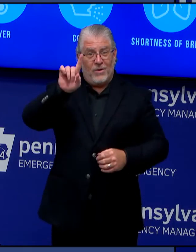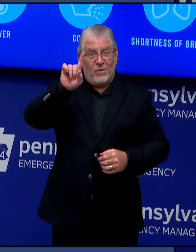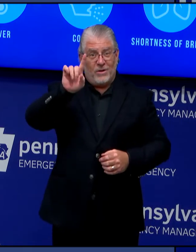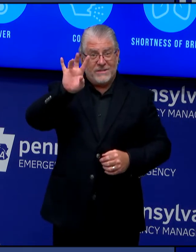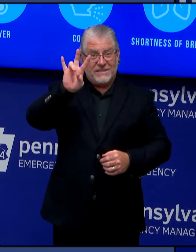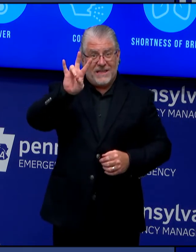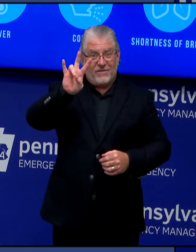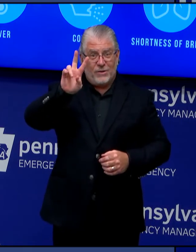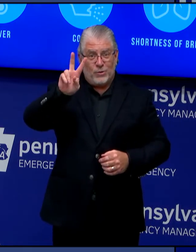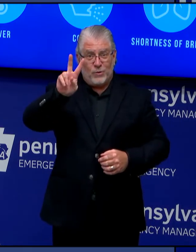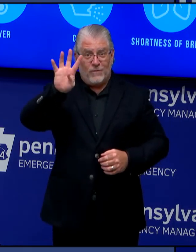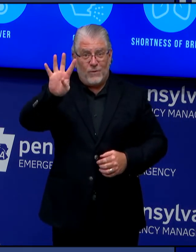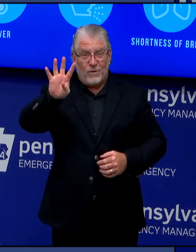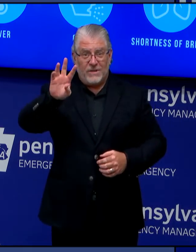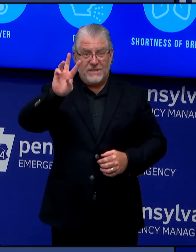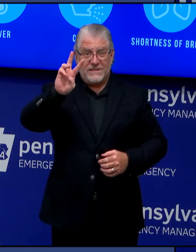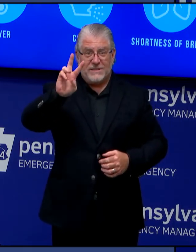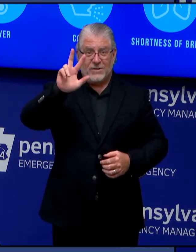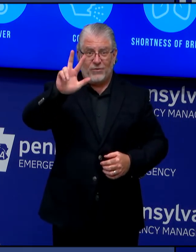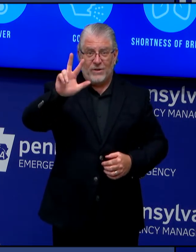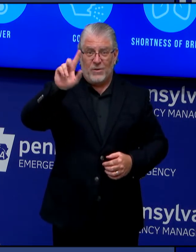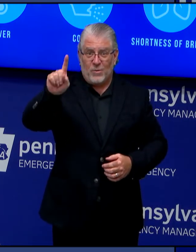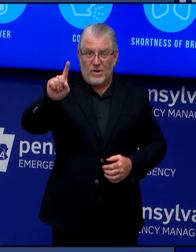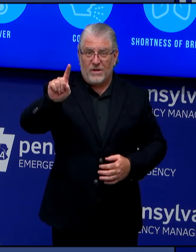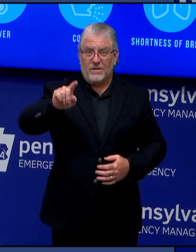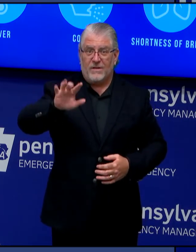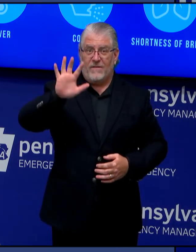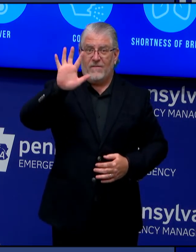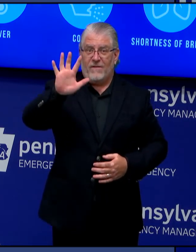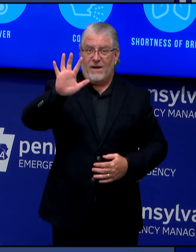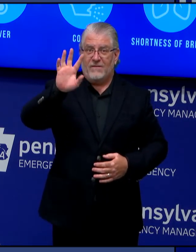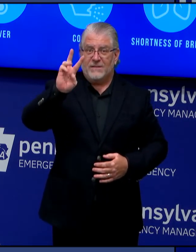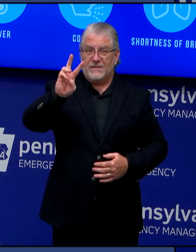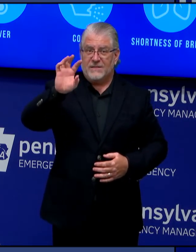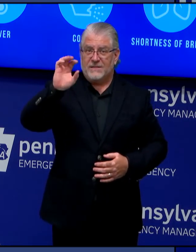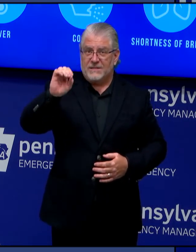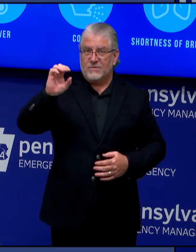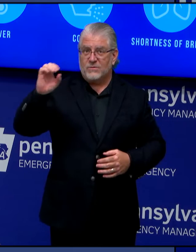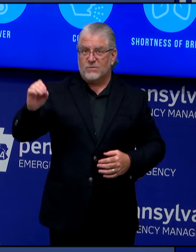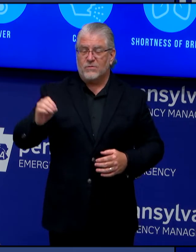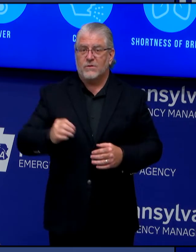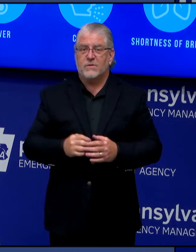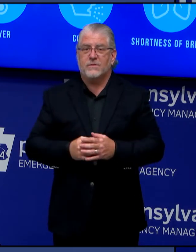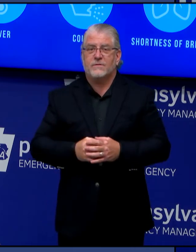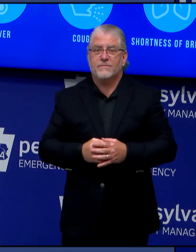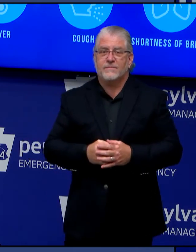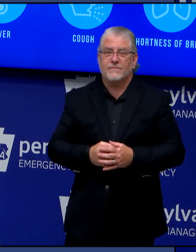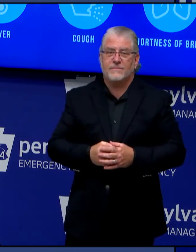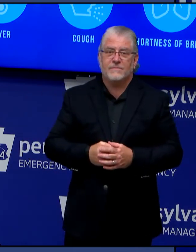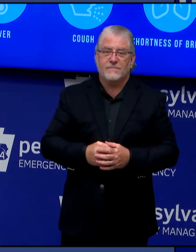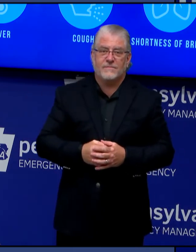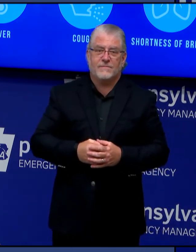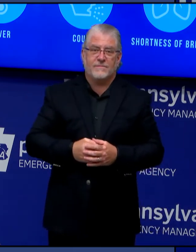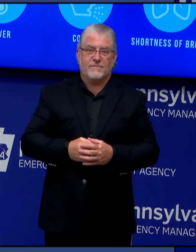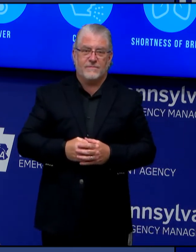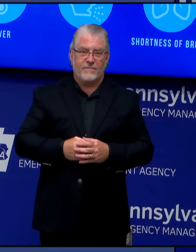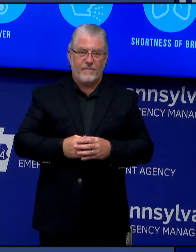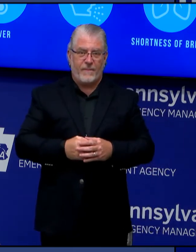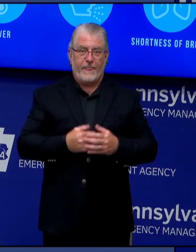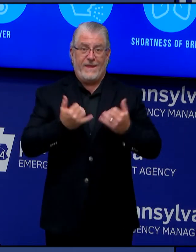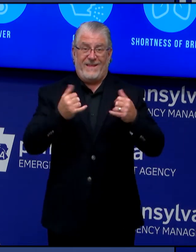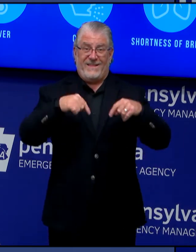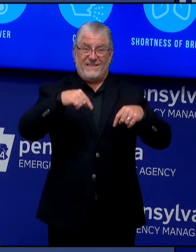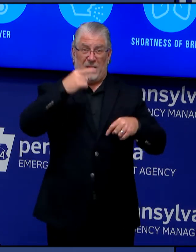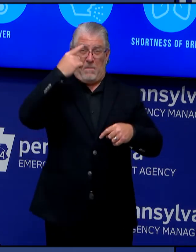-5600. We're about to wrap up Mental Health Awareness Month, and while we weren't able to recognize this